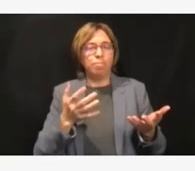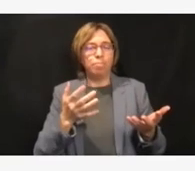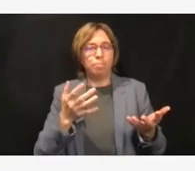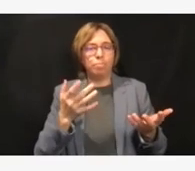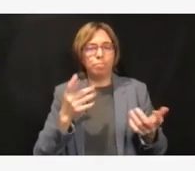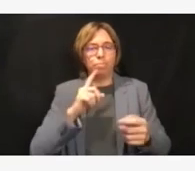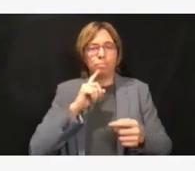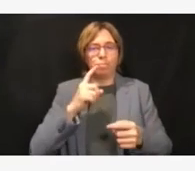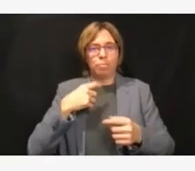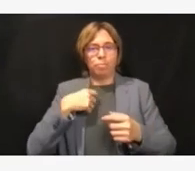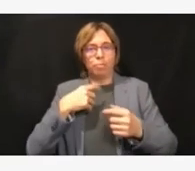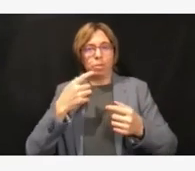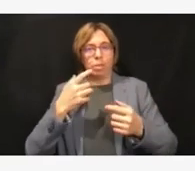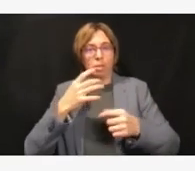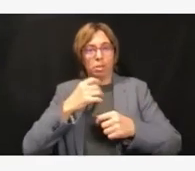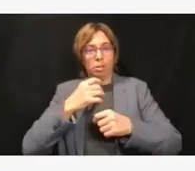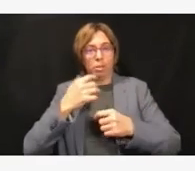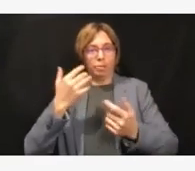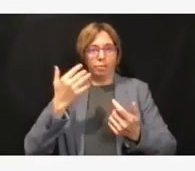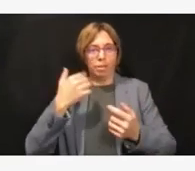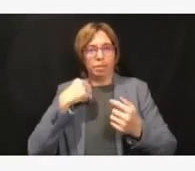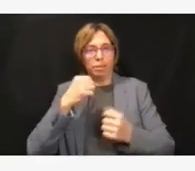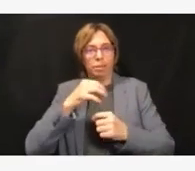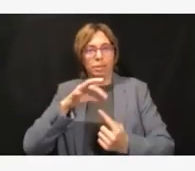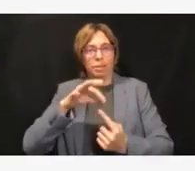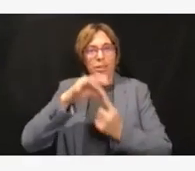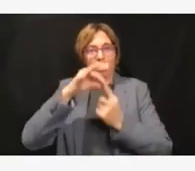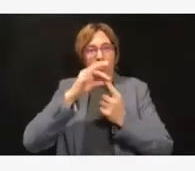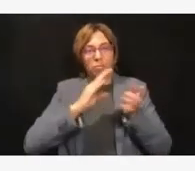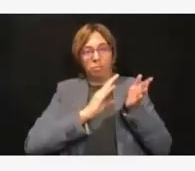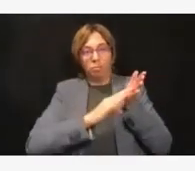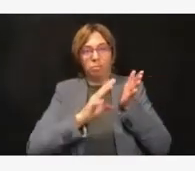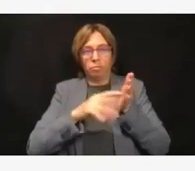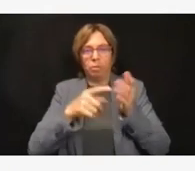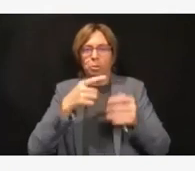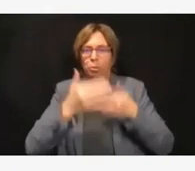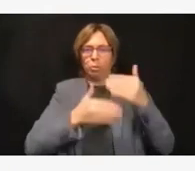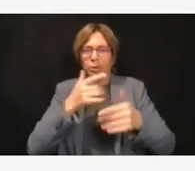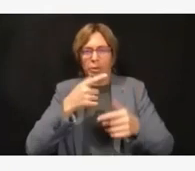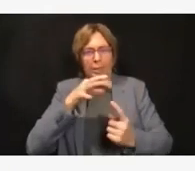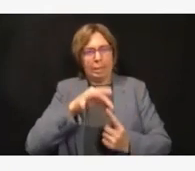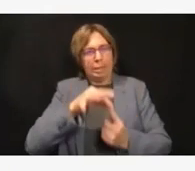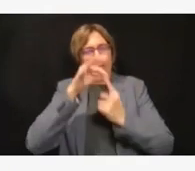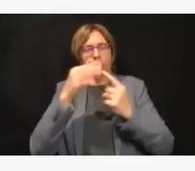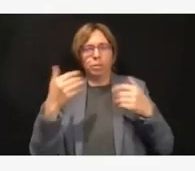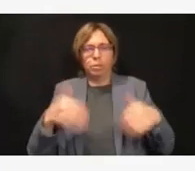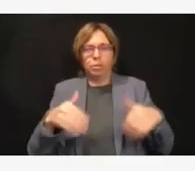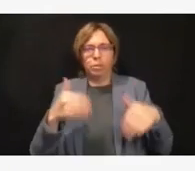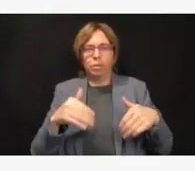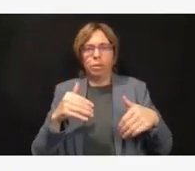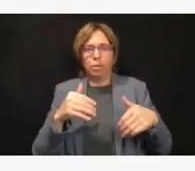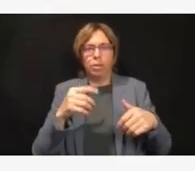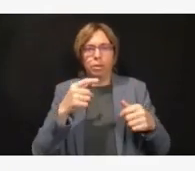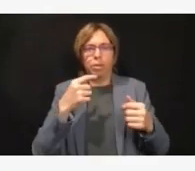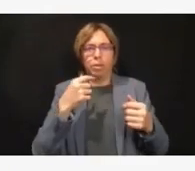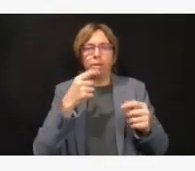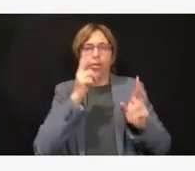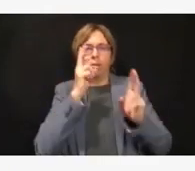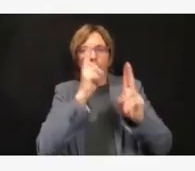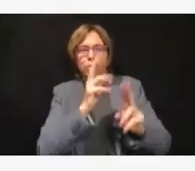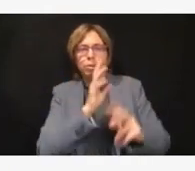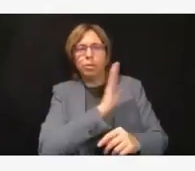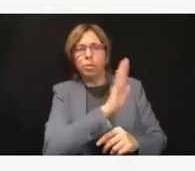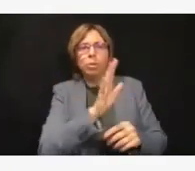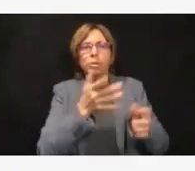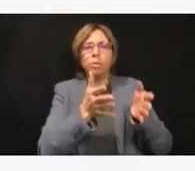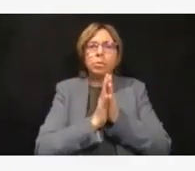We have honored people's requests for religious